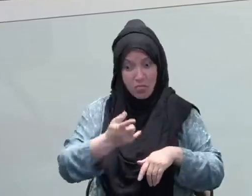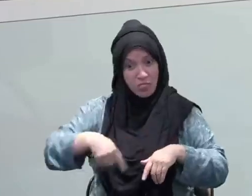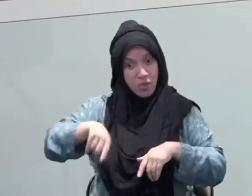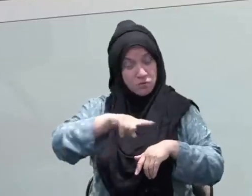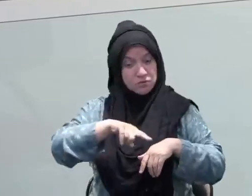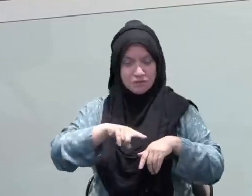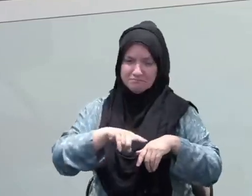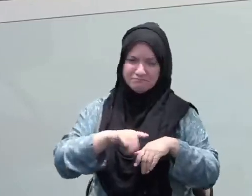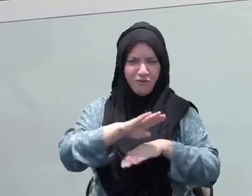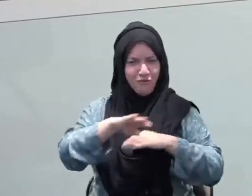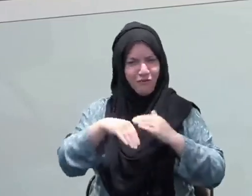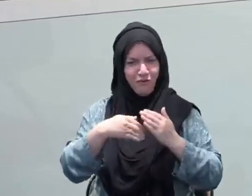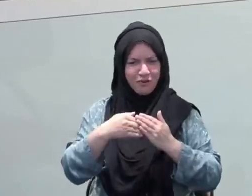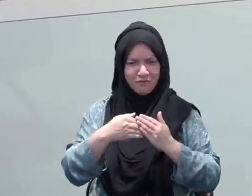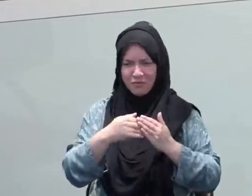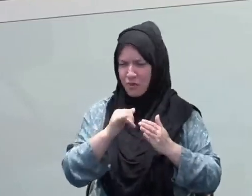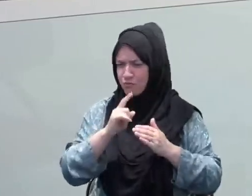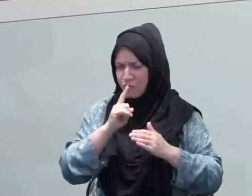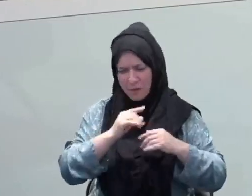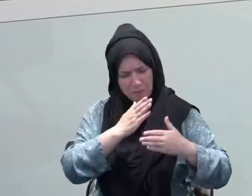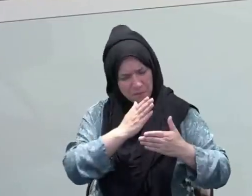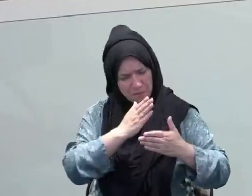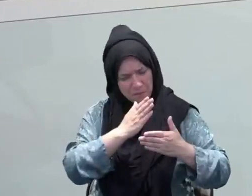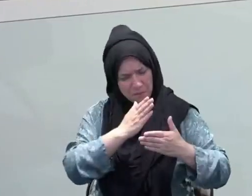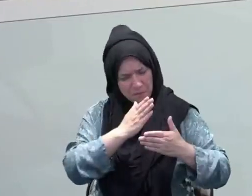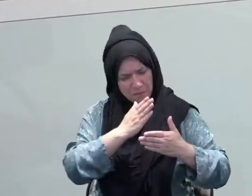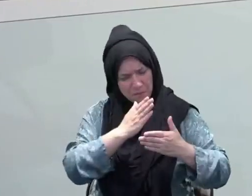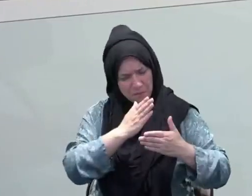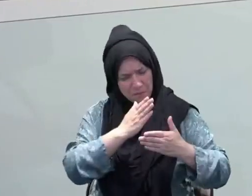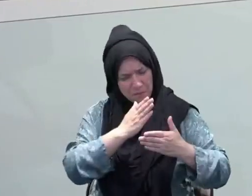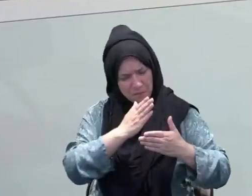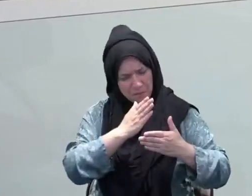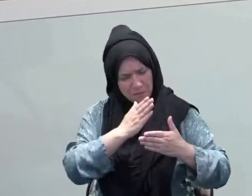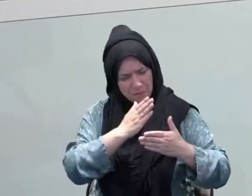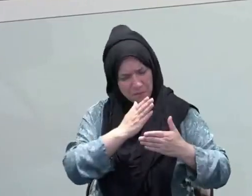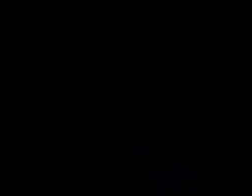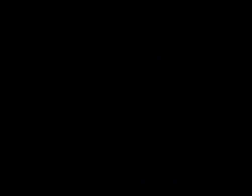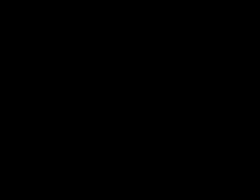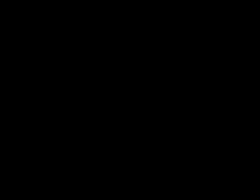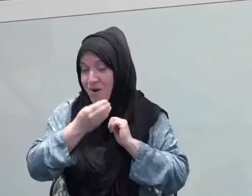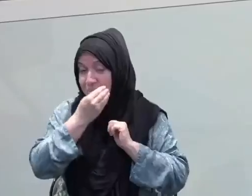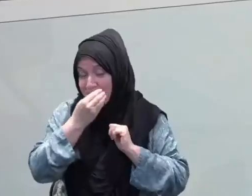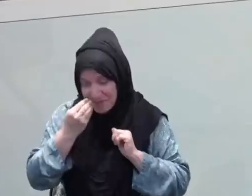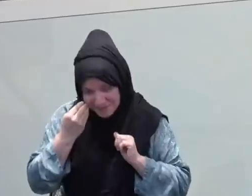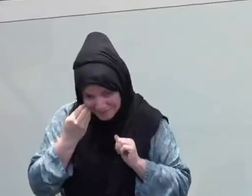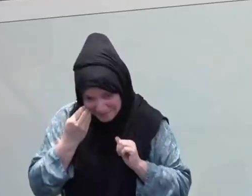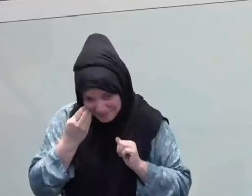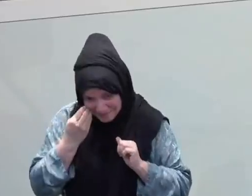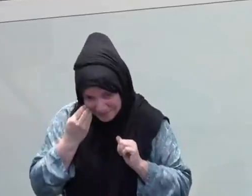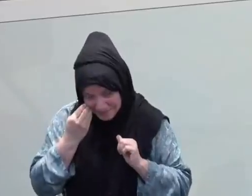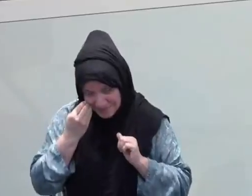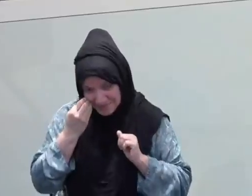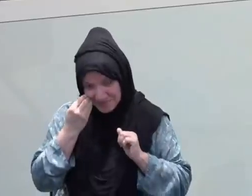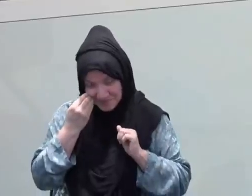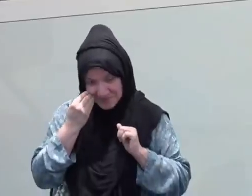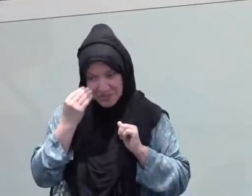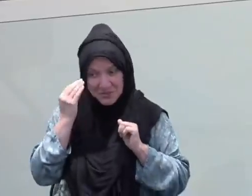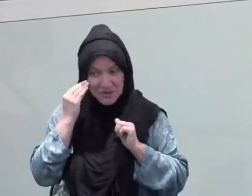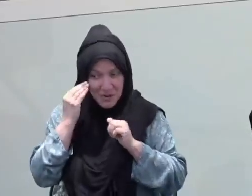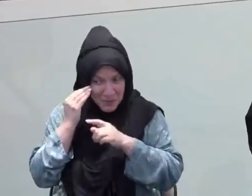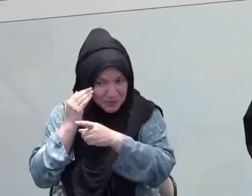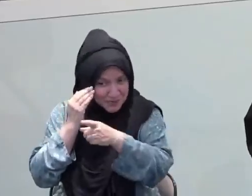As Ramadan is here, alhamdulillah, a week before Ramadan,